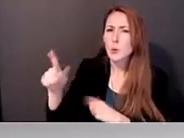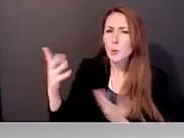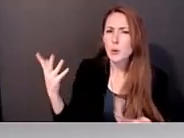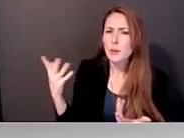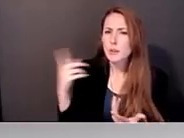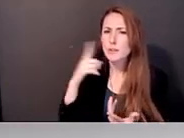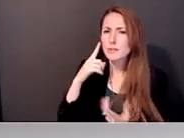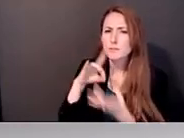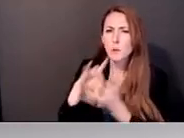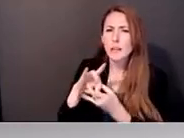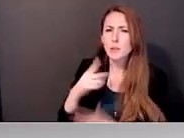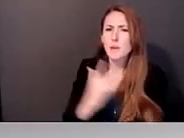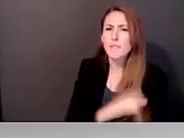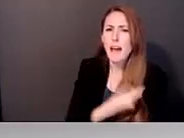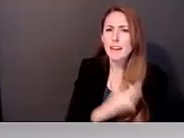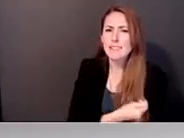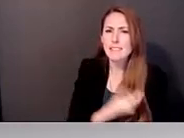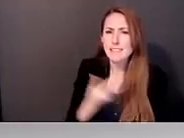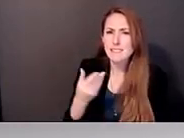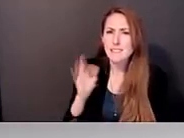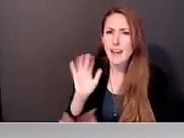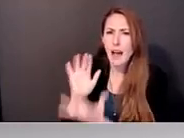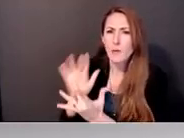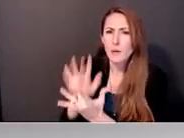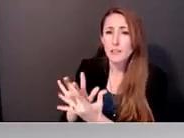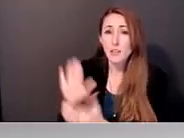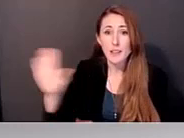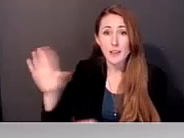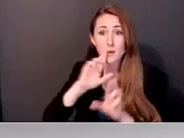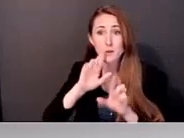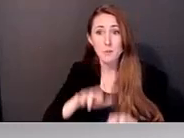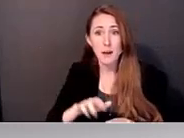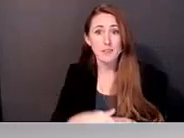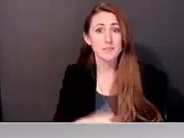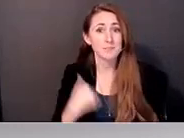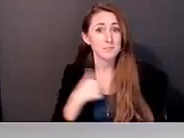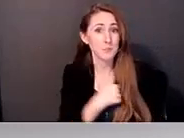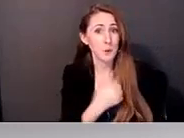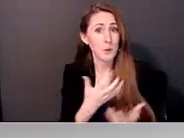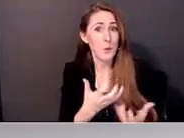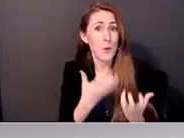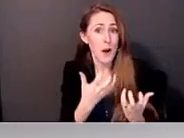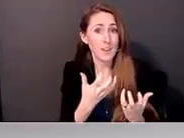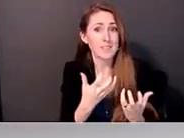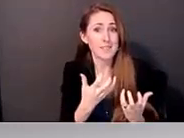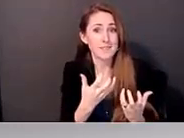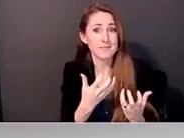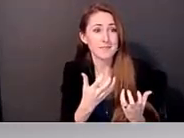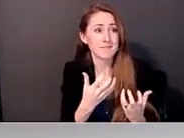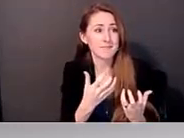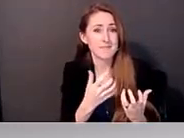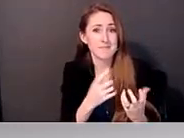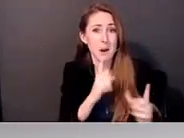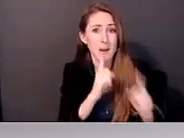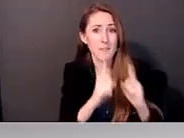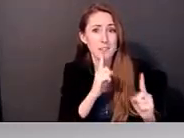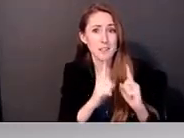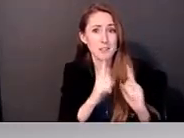And the response says a whole lot. It was to be able to have a conversation. It was that simple.